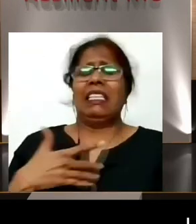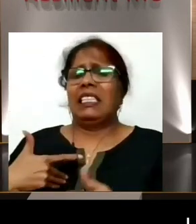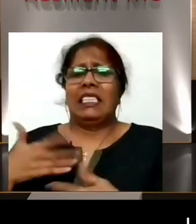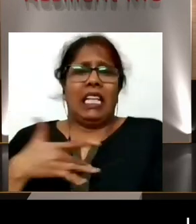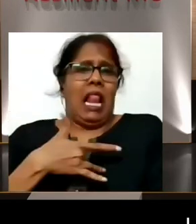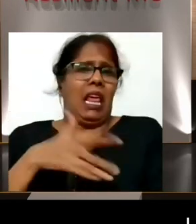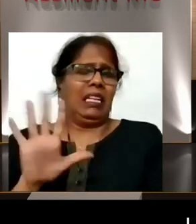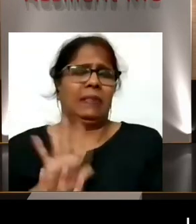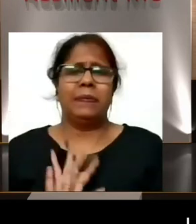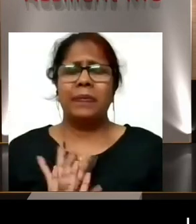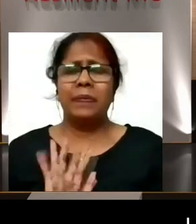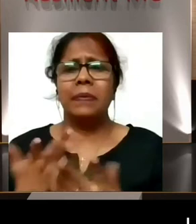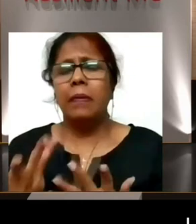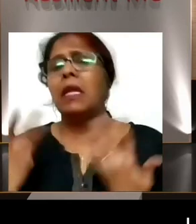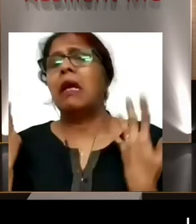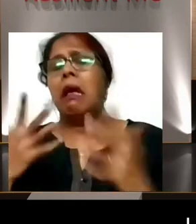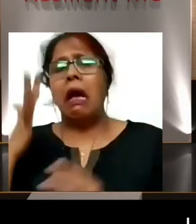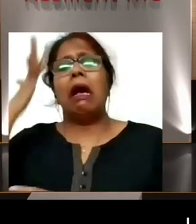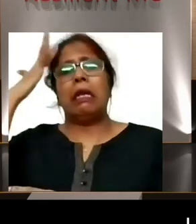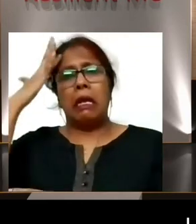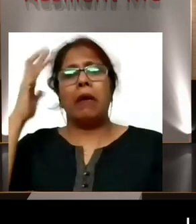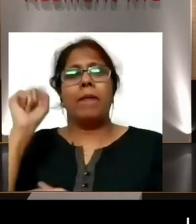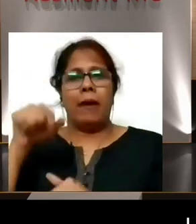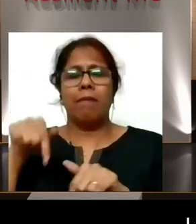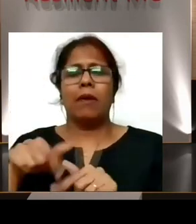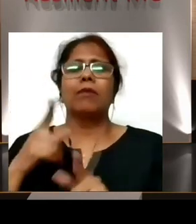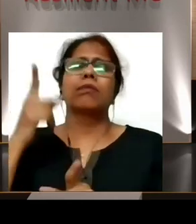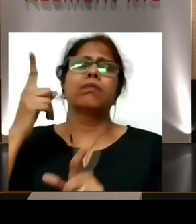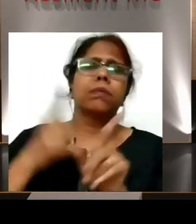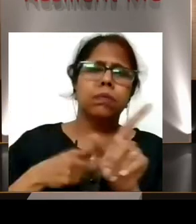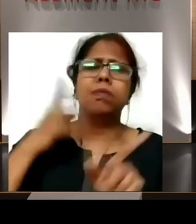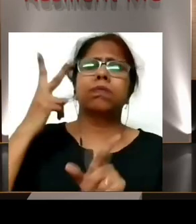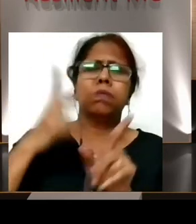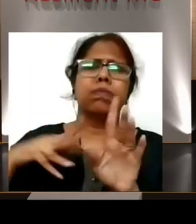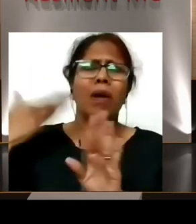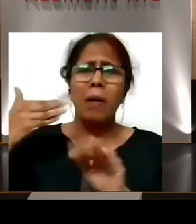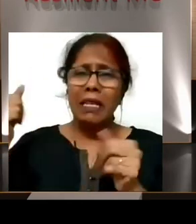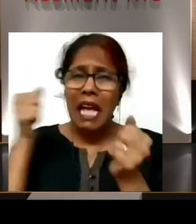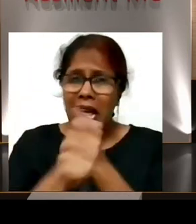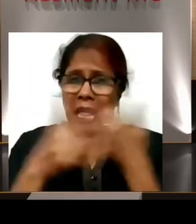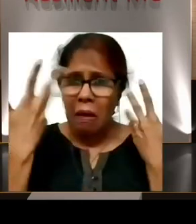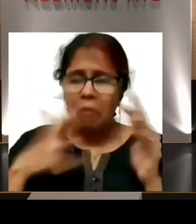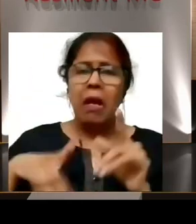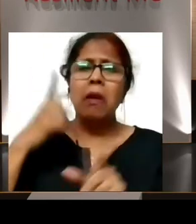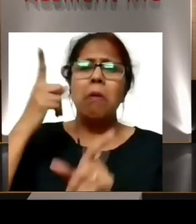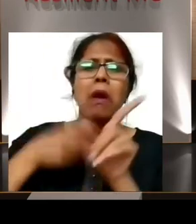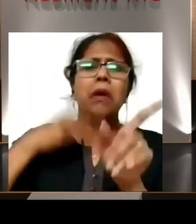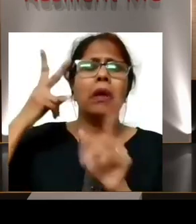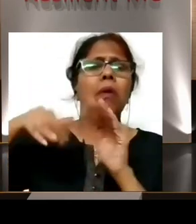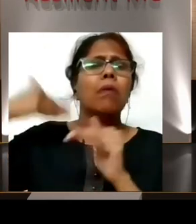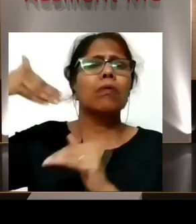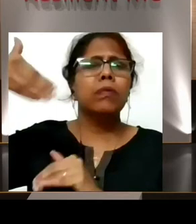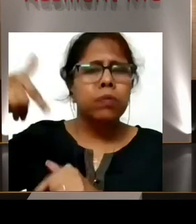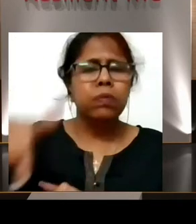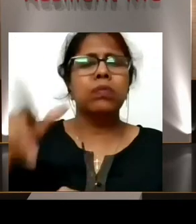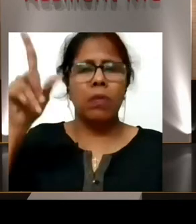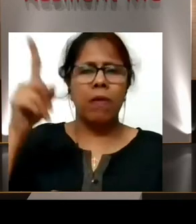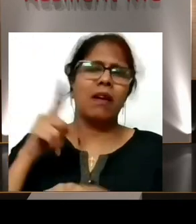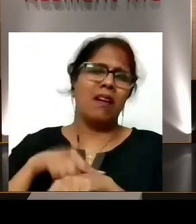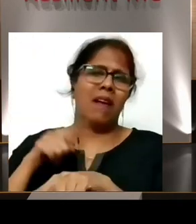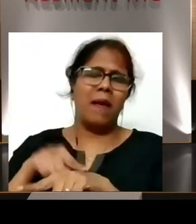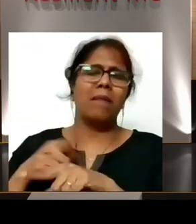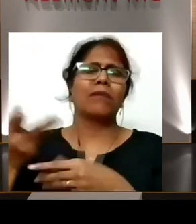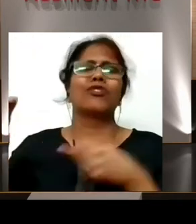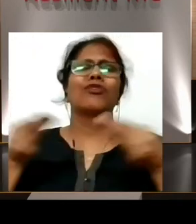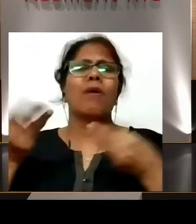I still remember just one or two years after my injury, during my regular grocery shopping visit with my parents, one